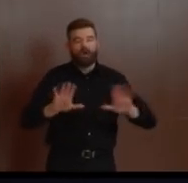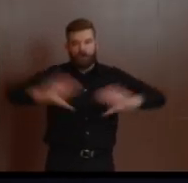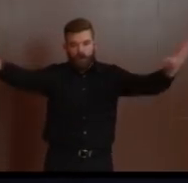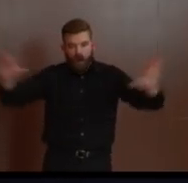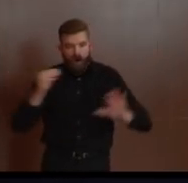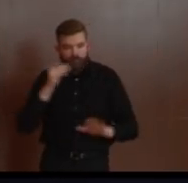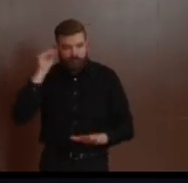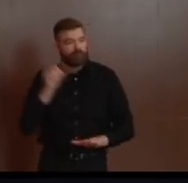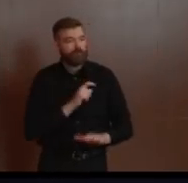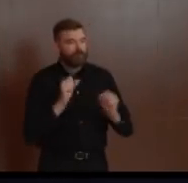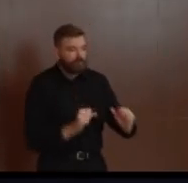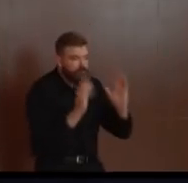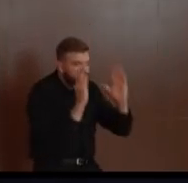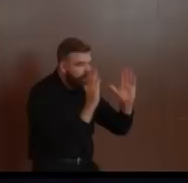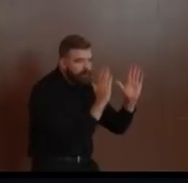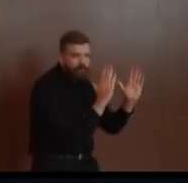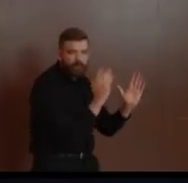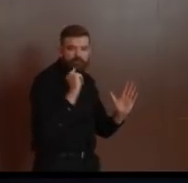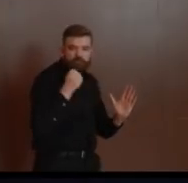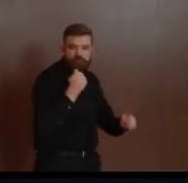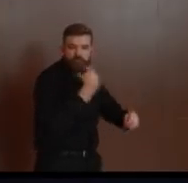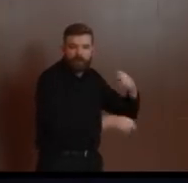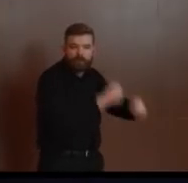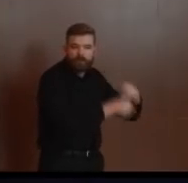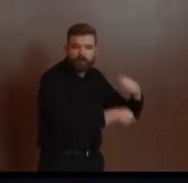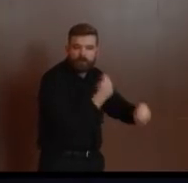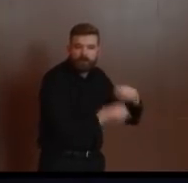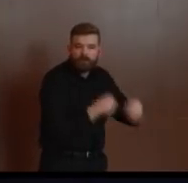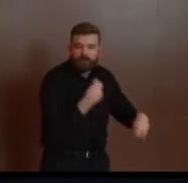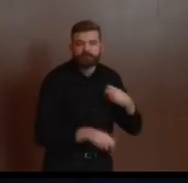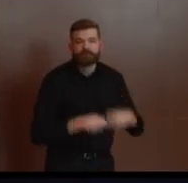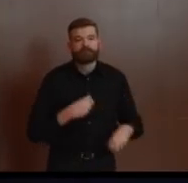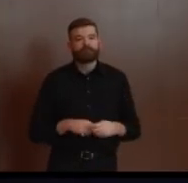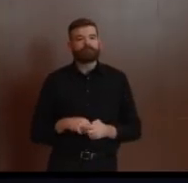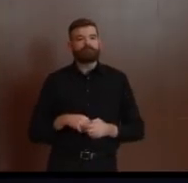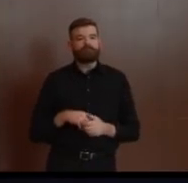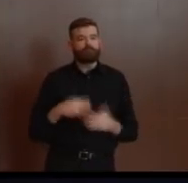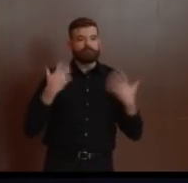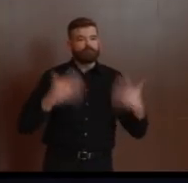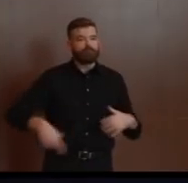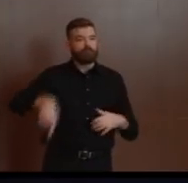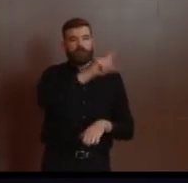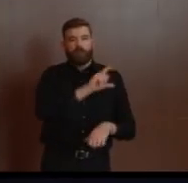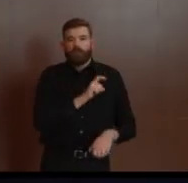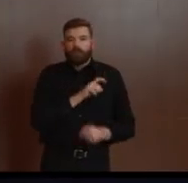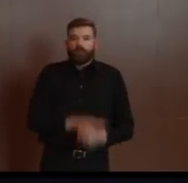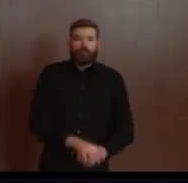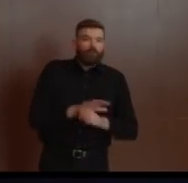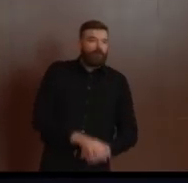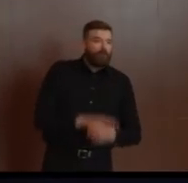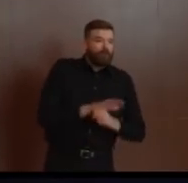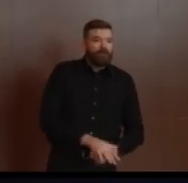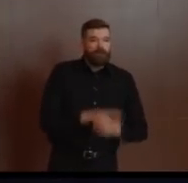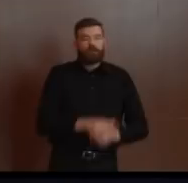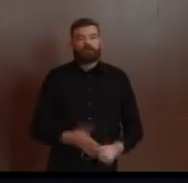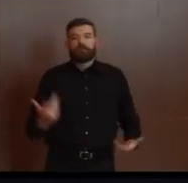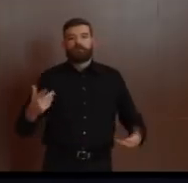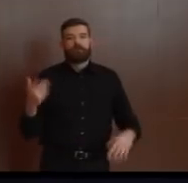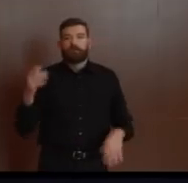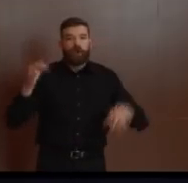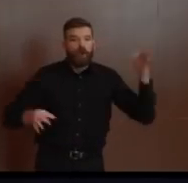but it will also avoid putting additional and unnecessary strains on our criminal justice system, our courts, and our jails.